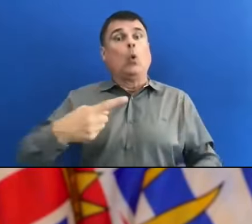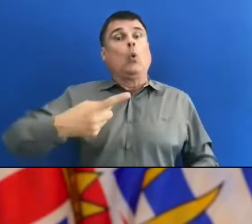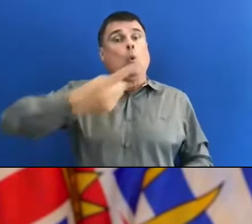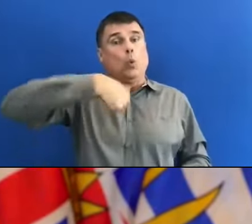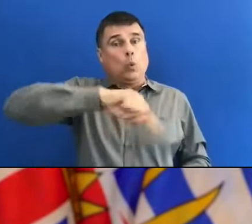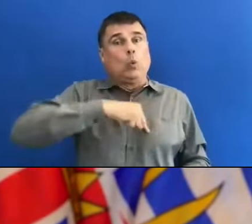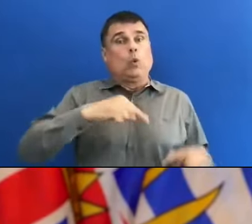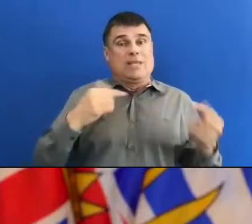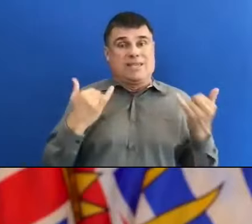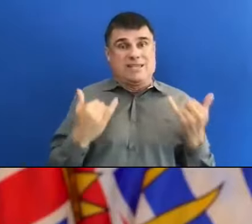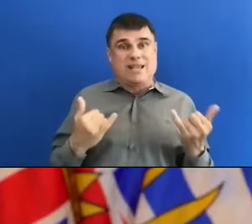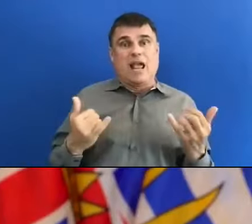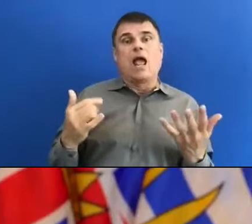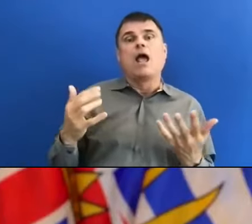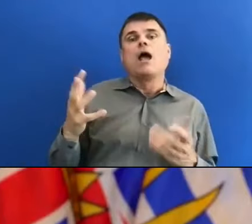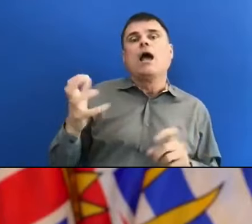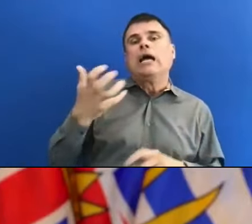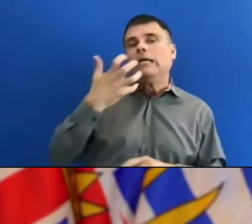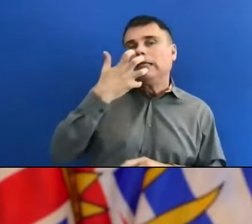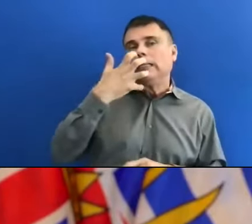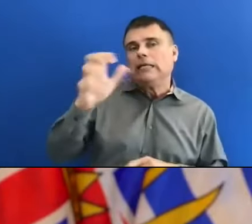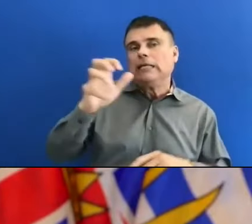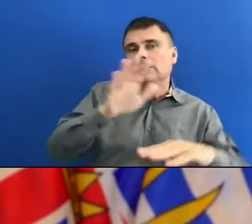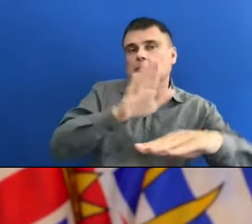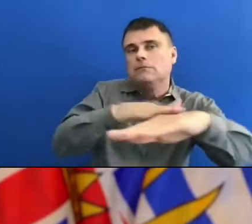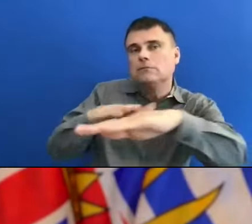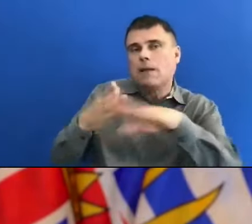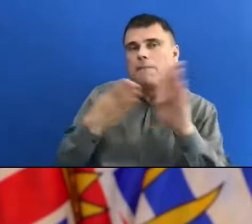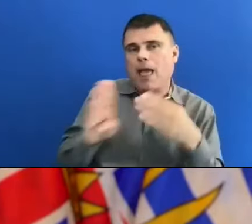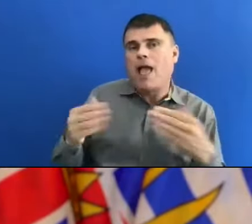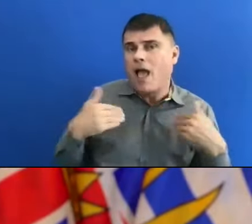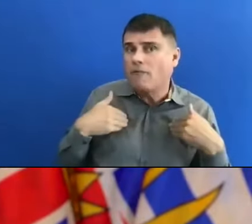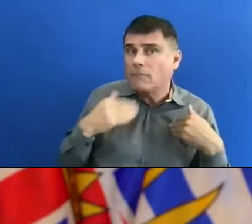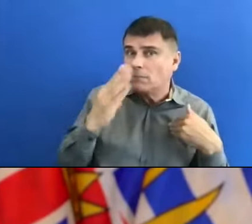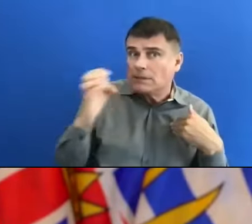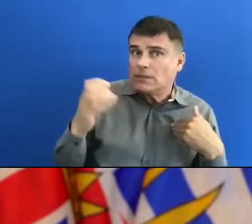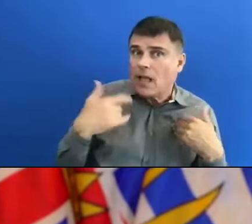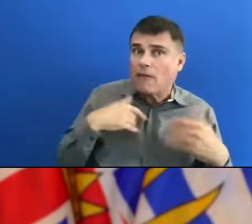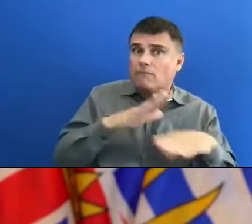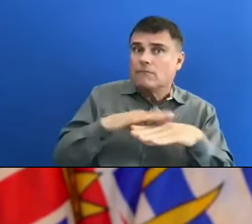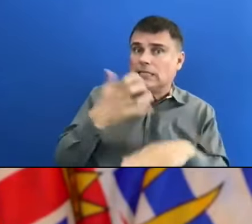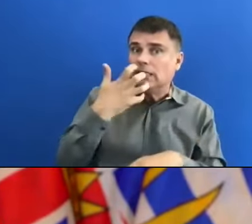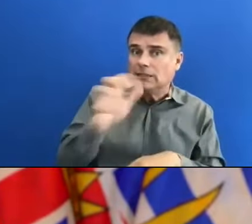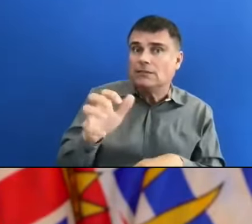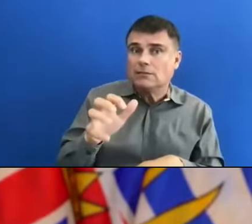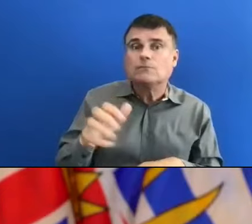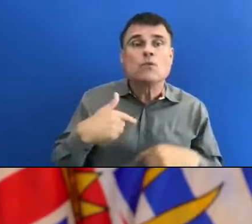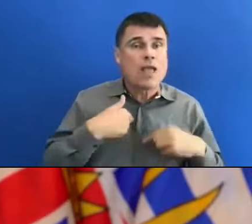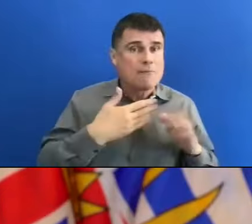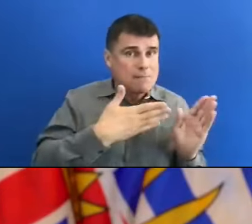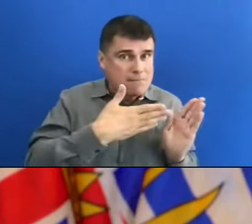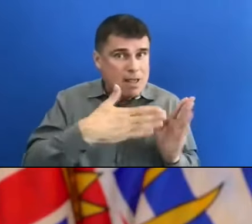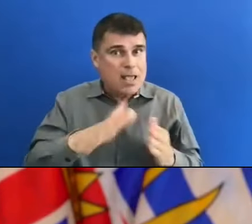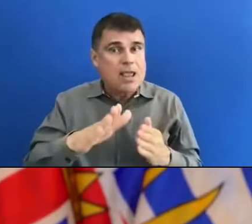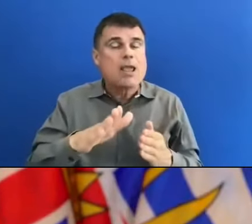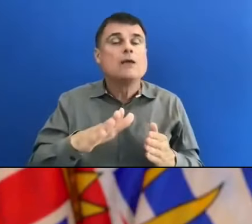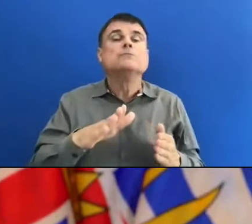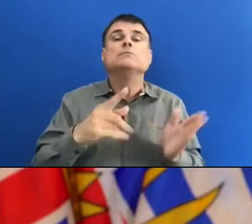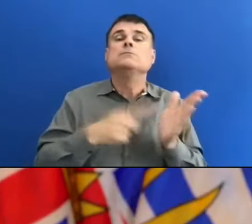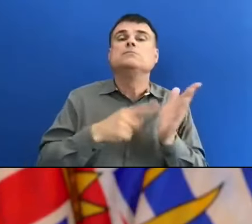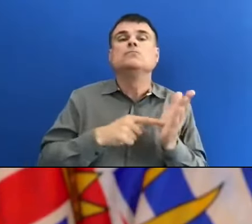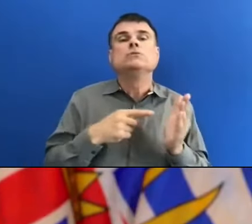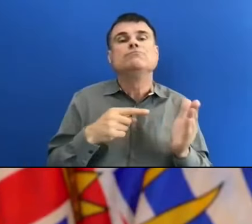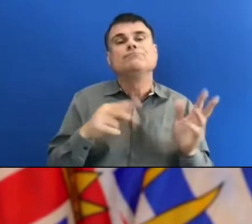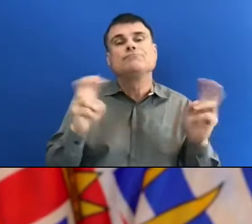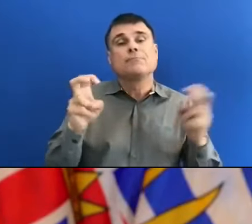province particularly in those areas where we tend to see heat waves come periodically so the lower mainland